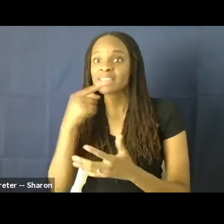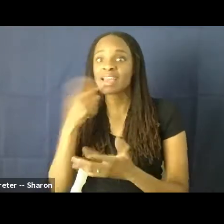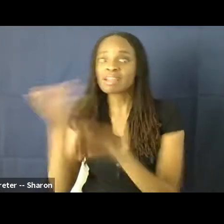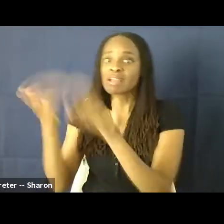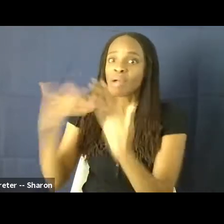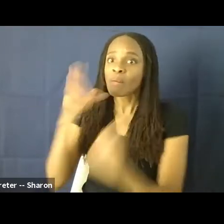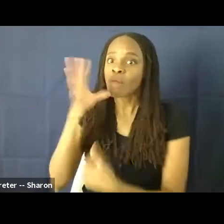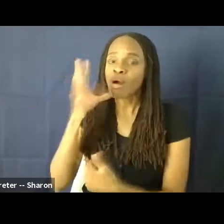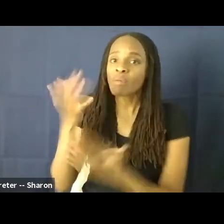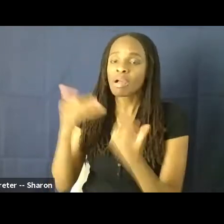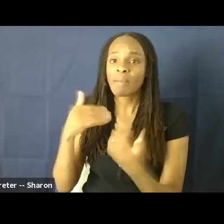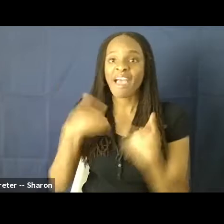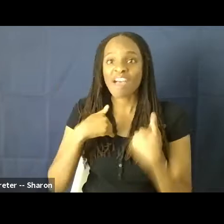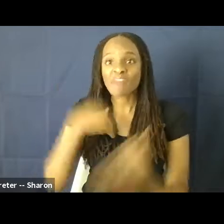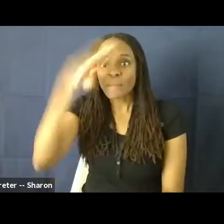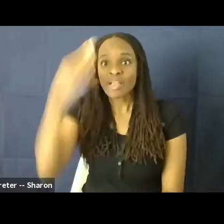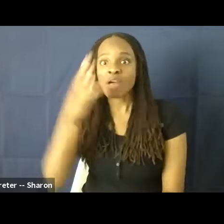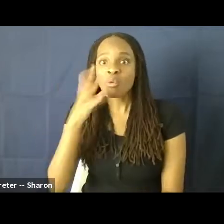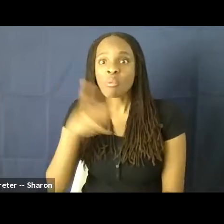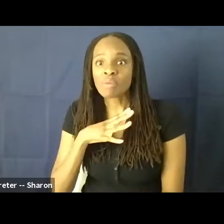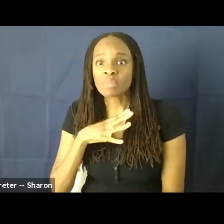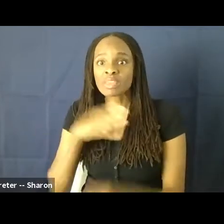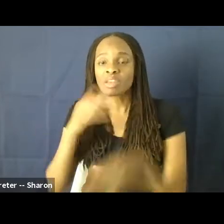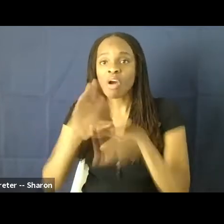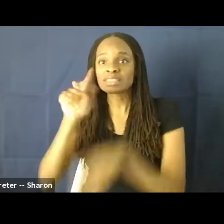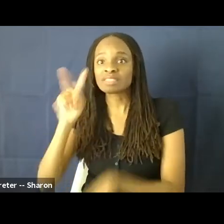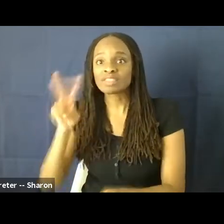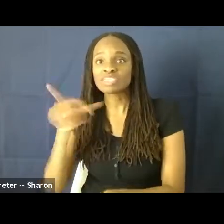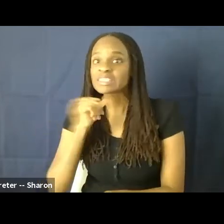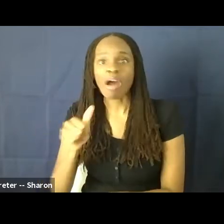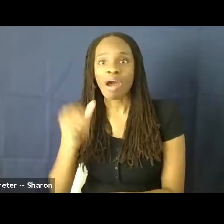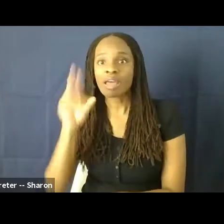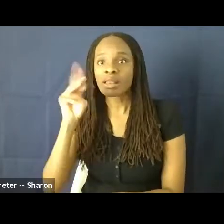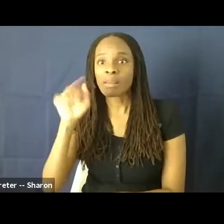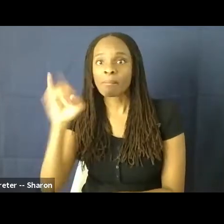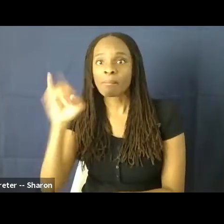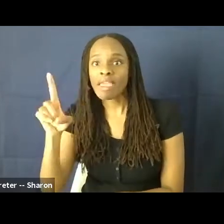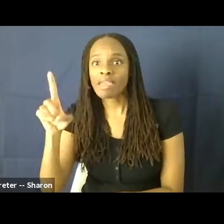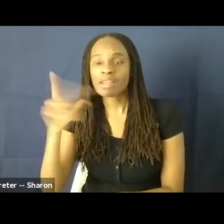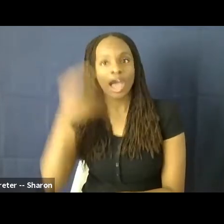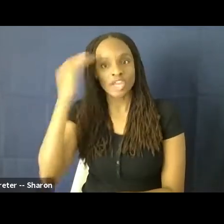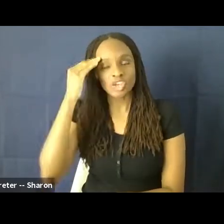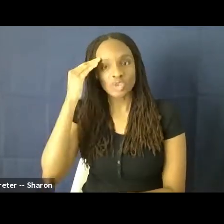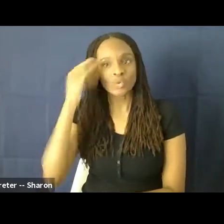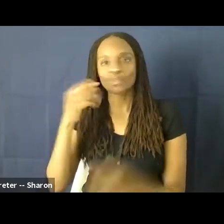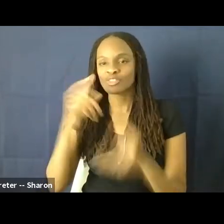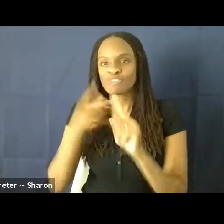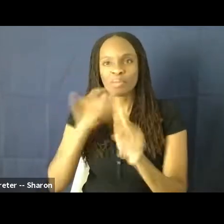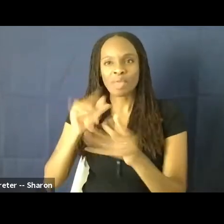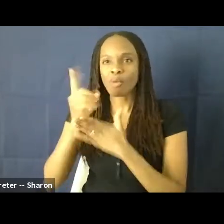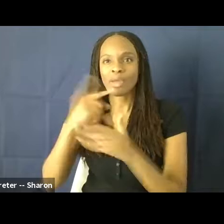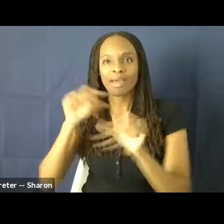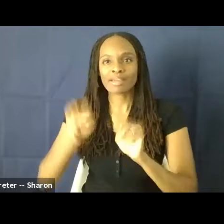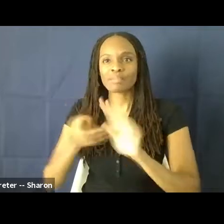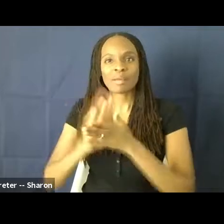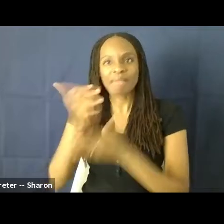There's a black lady on television and she ain't no maid. I knew right then and there I could be anything I wanted to be. So I included this